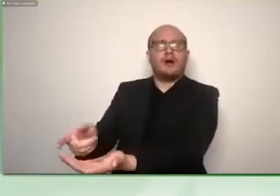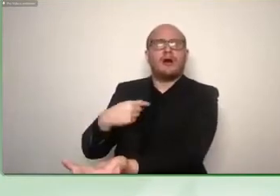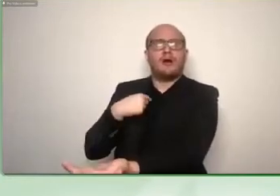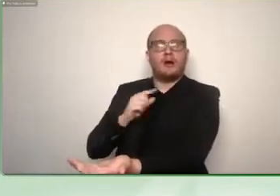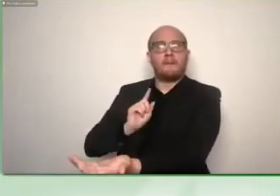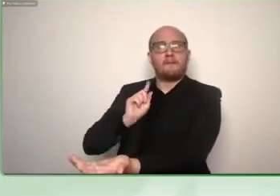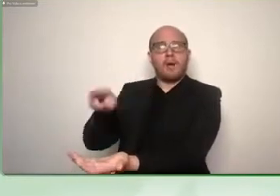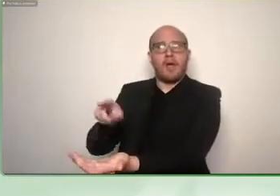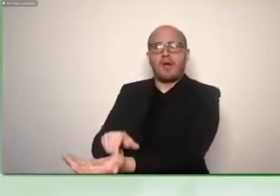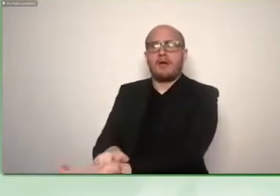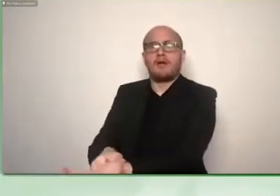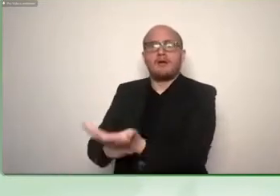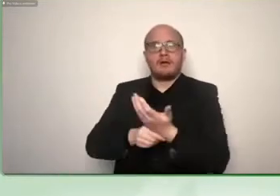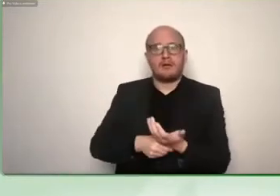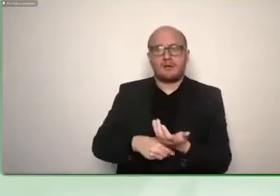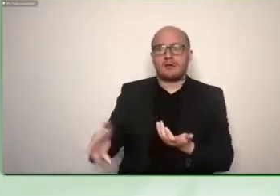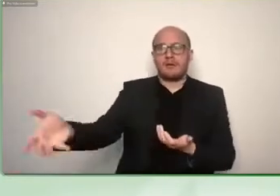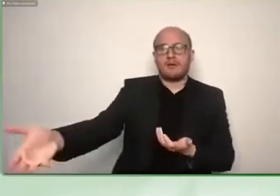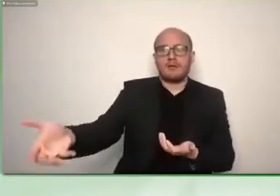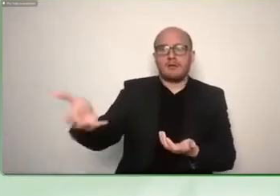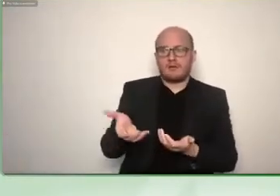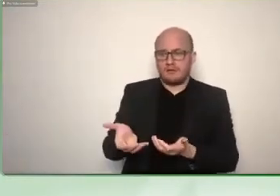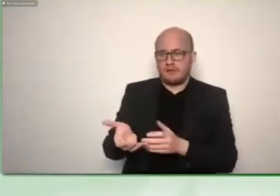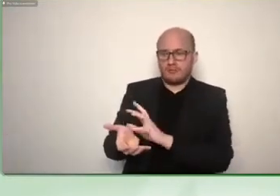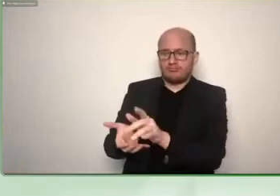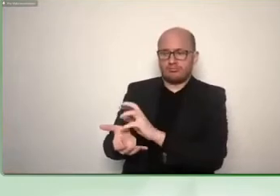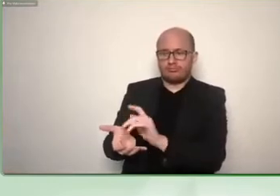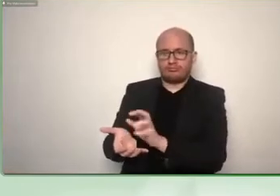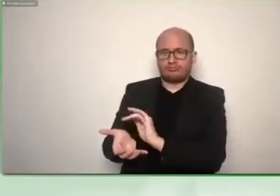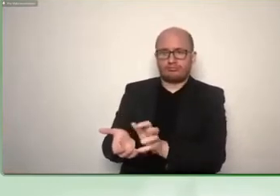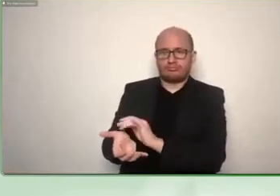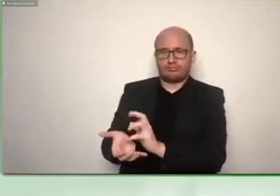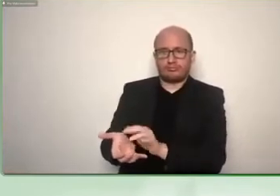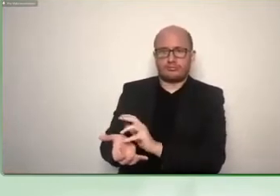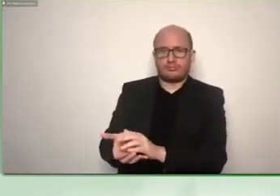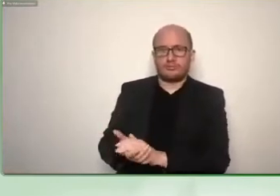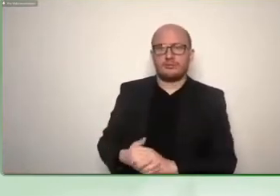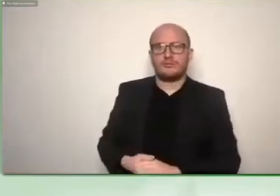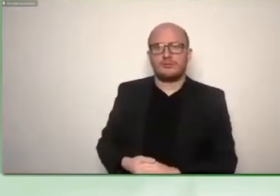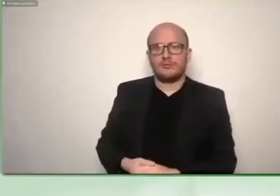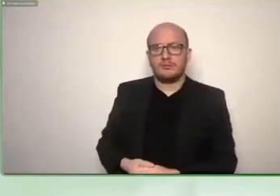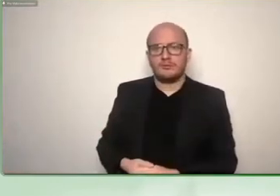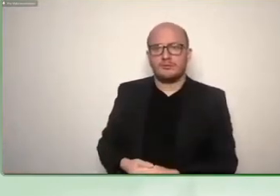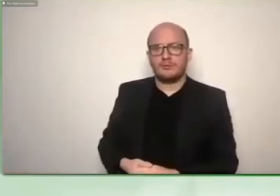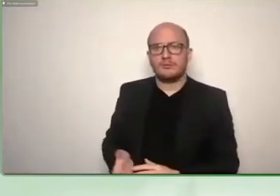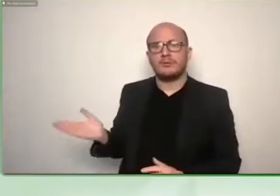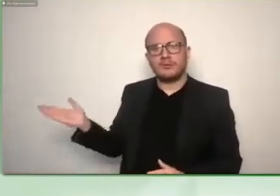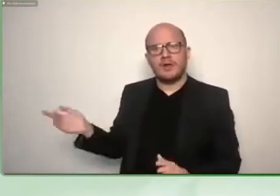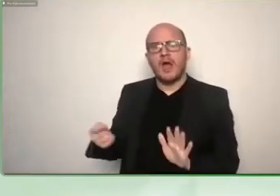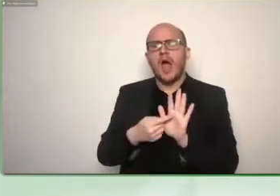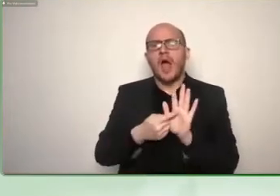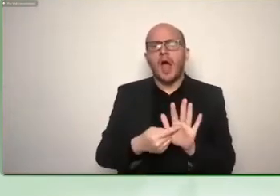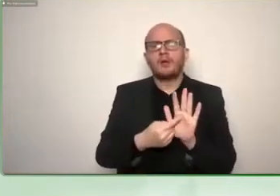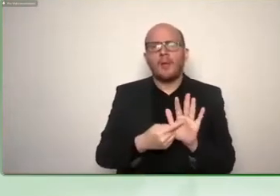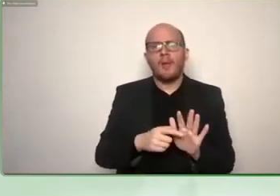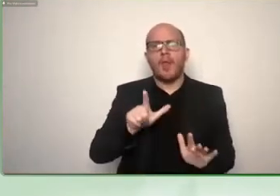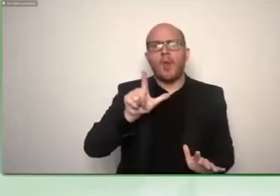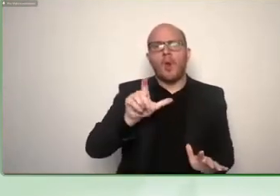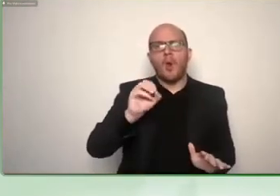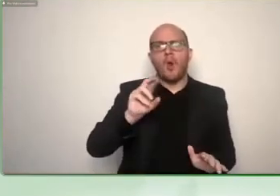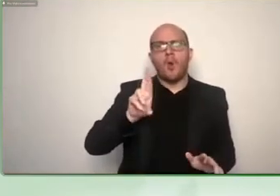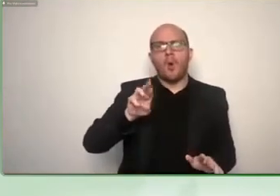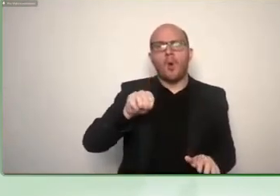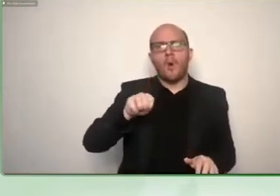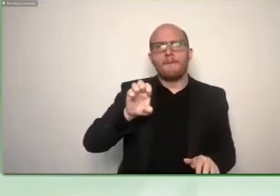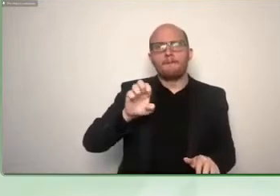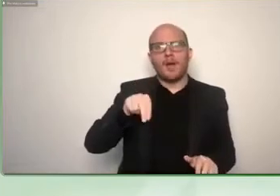he can spell l o r m e n lorman right um